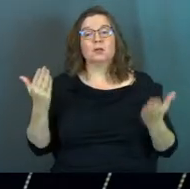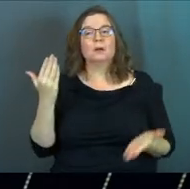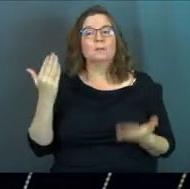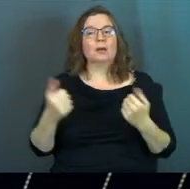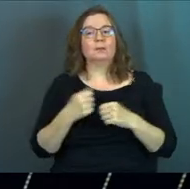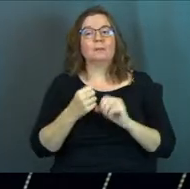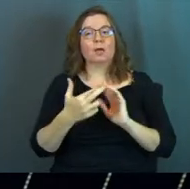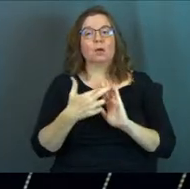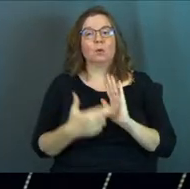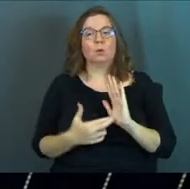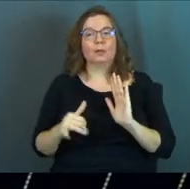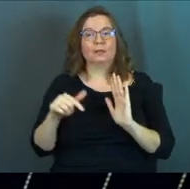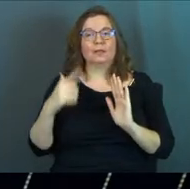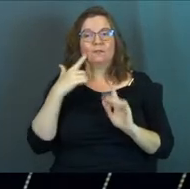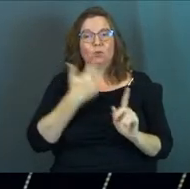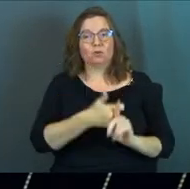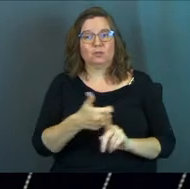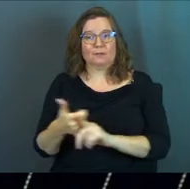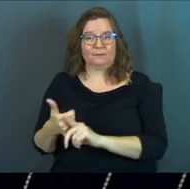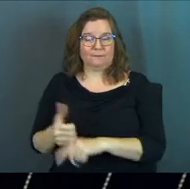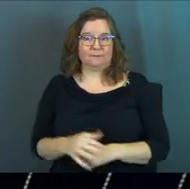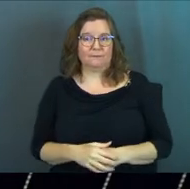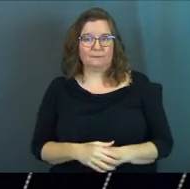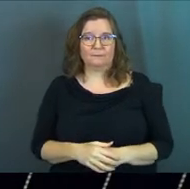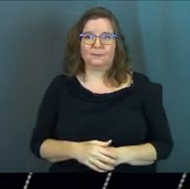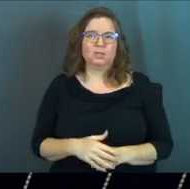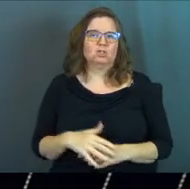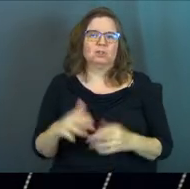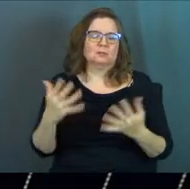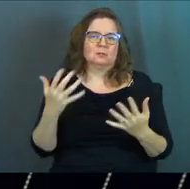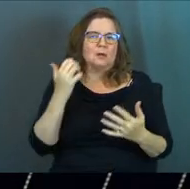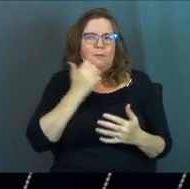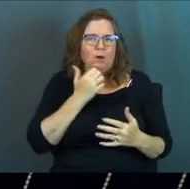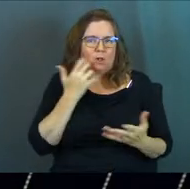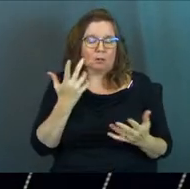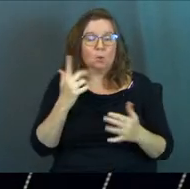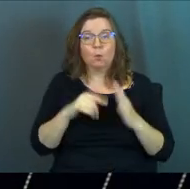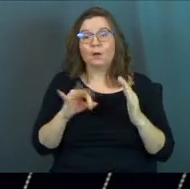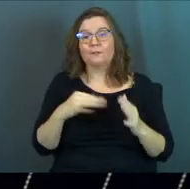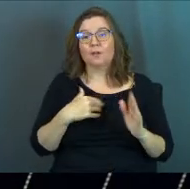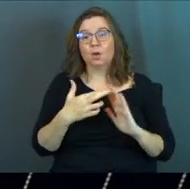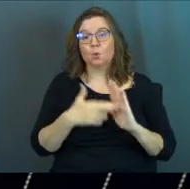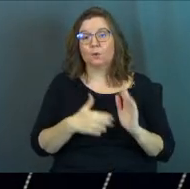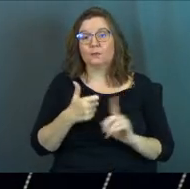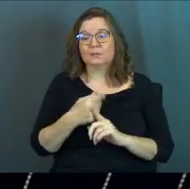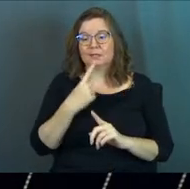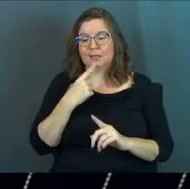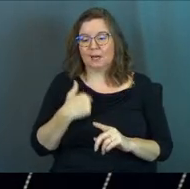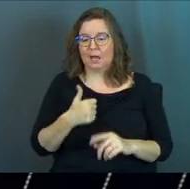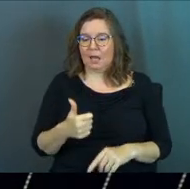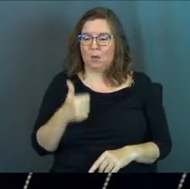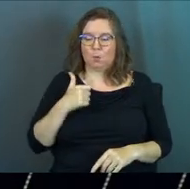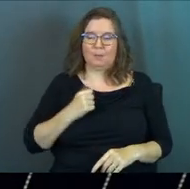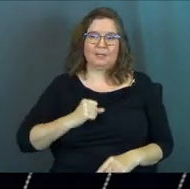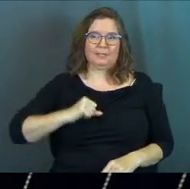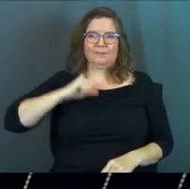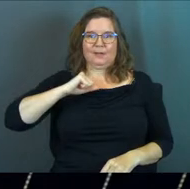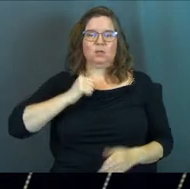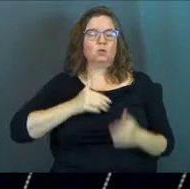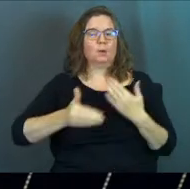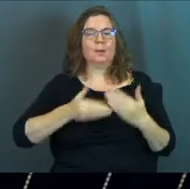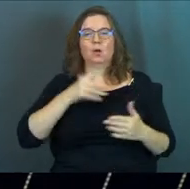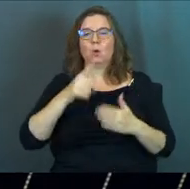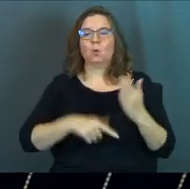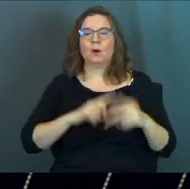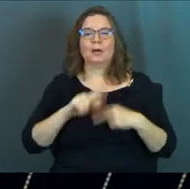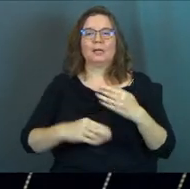Maybe make a rule like this for yourself. Just practical. What if you had a rule for yourself that says, I won't be defensive no